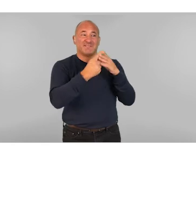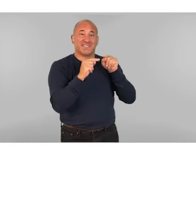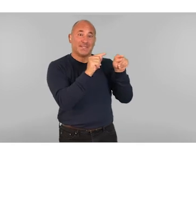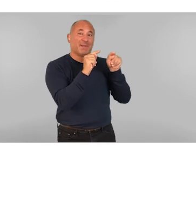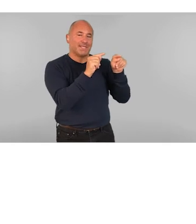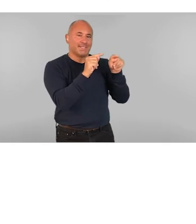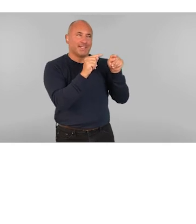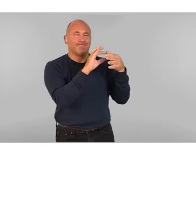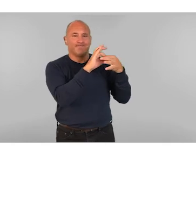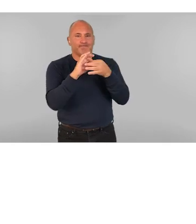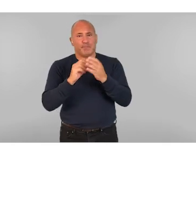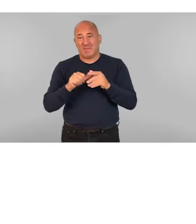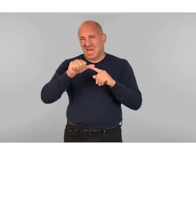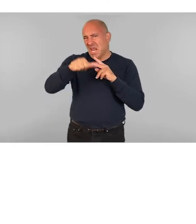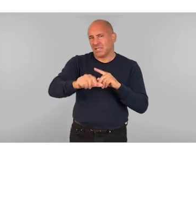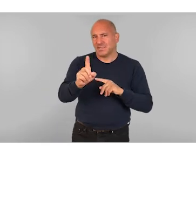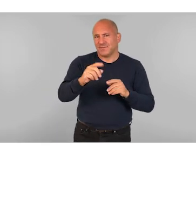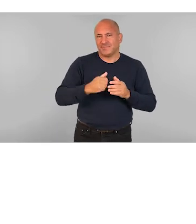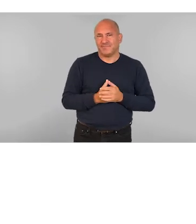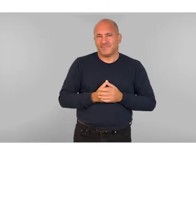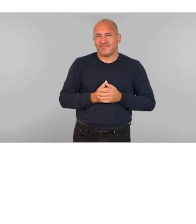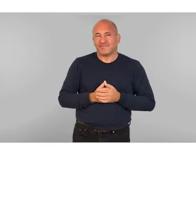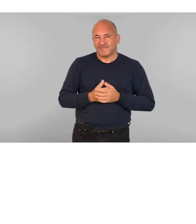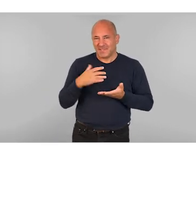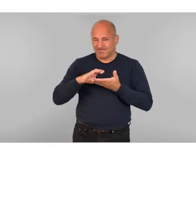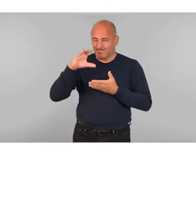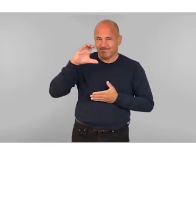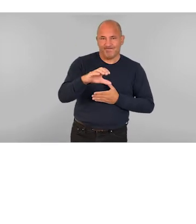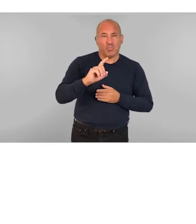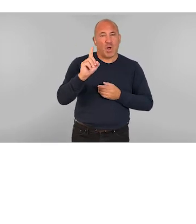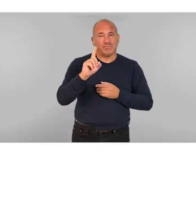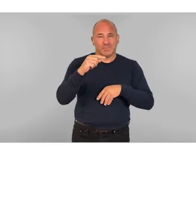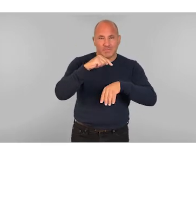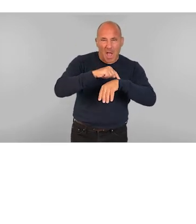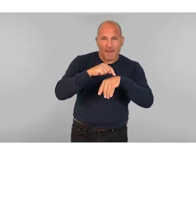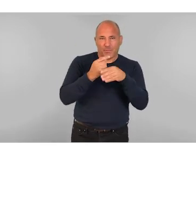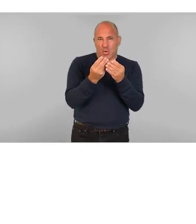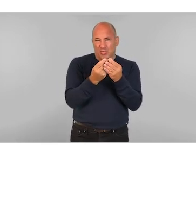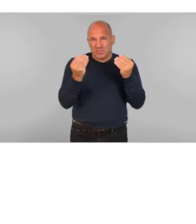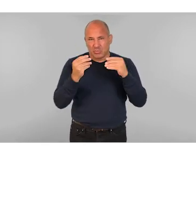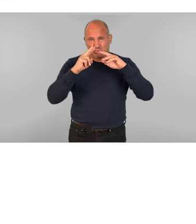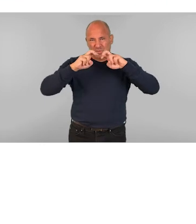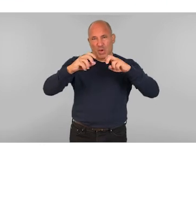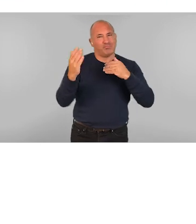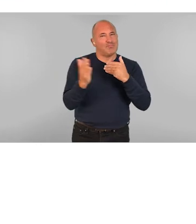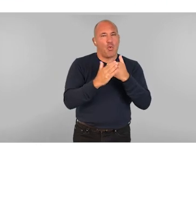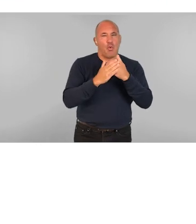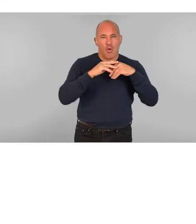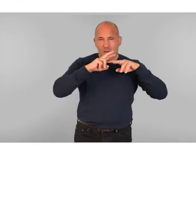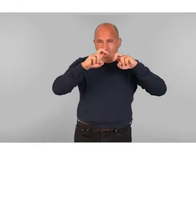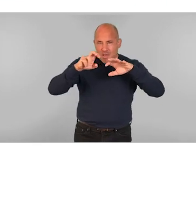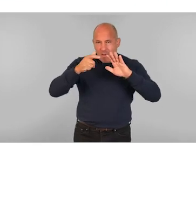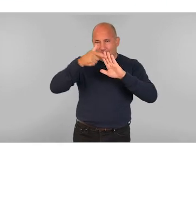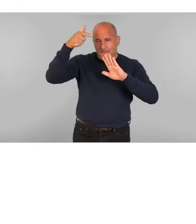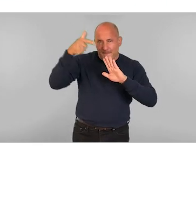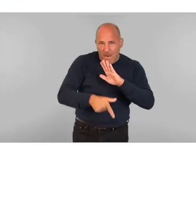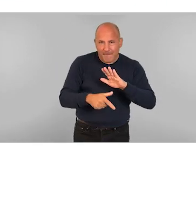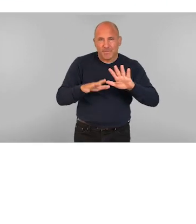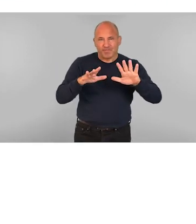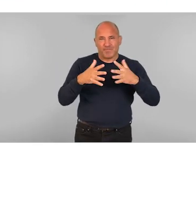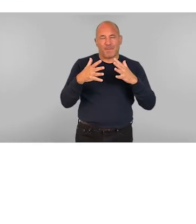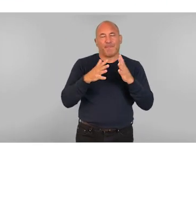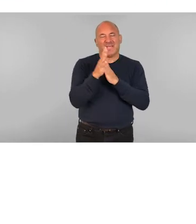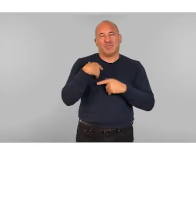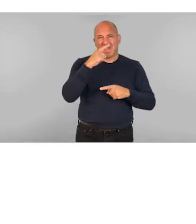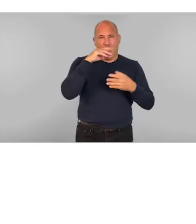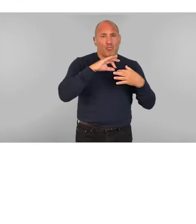Next steps. Greater investment of time, resources and research is required to grasp a more comprehensive understanding of how we